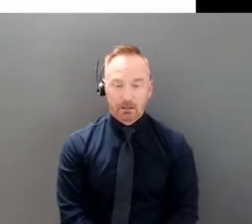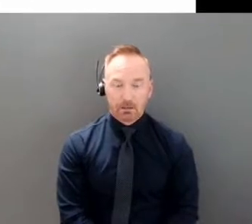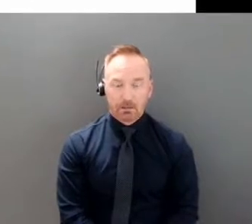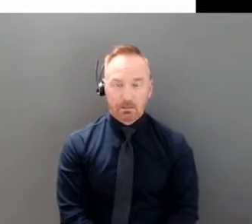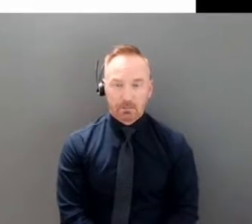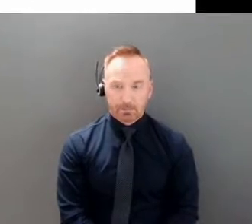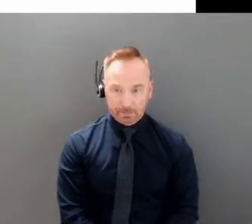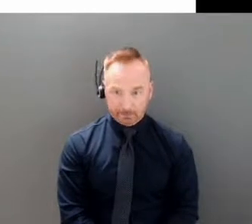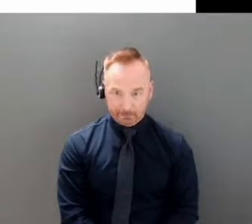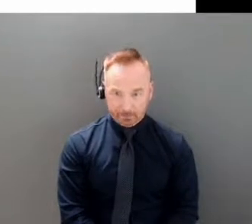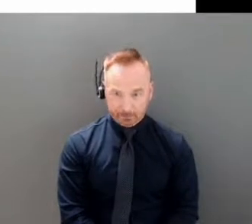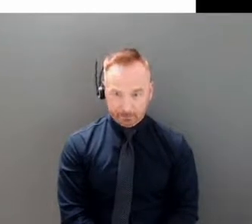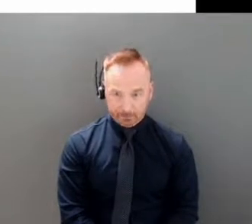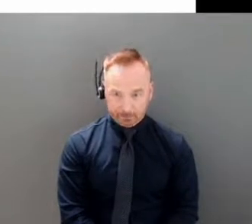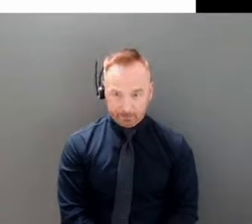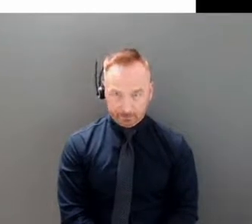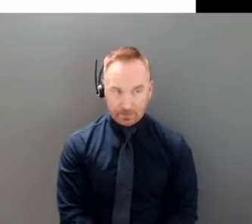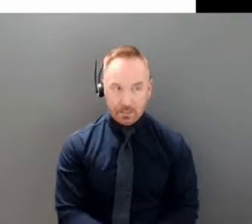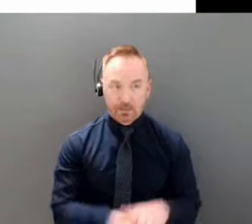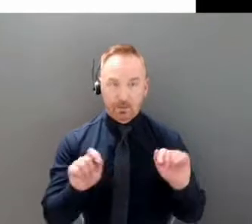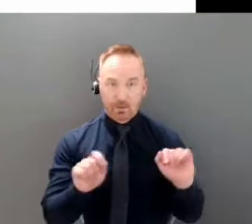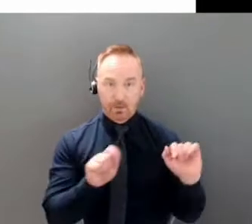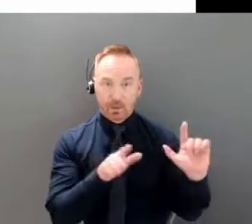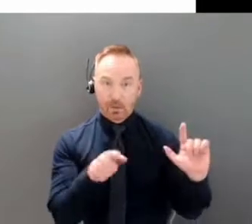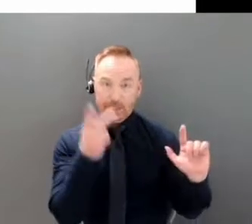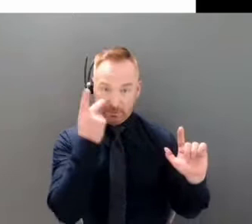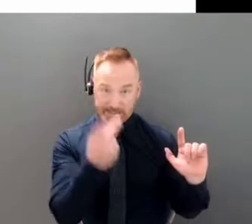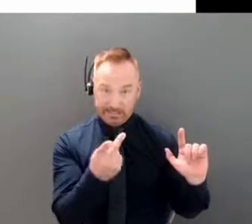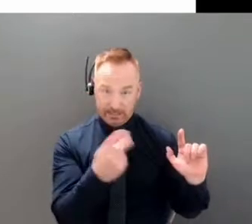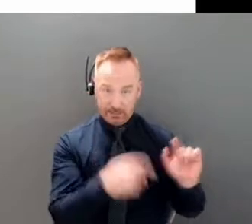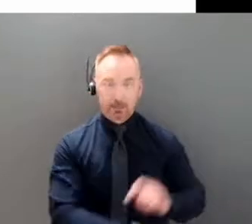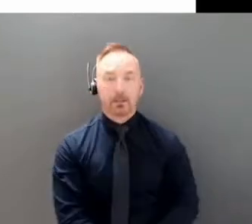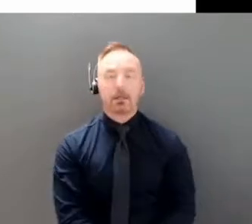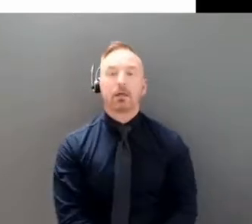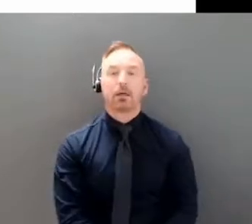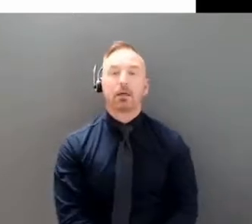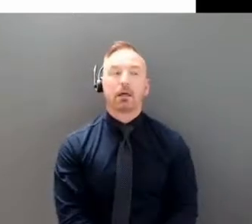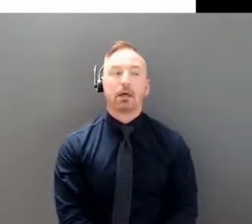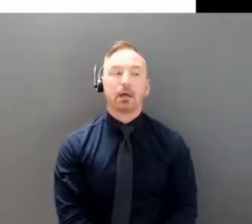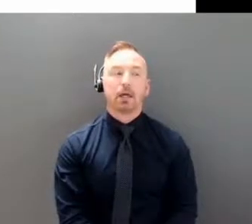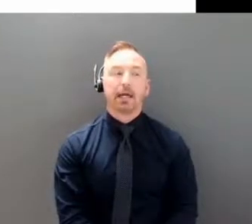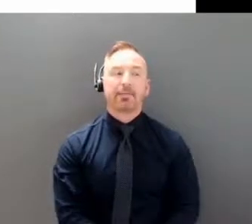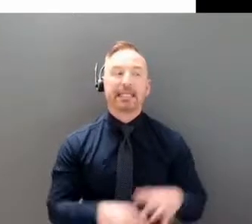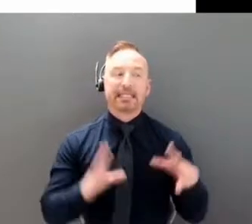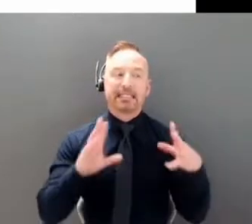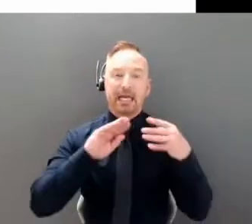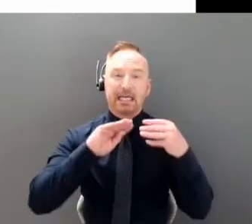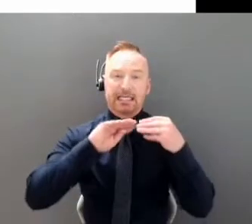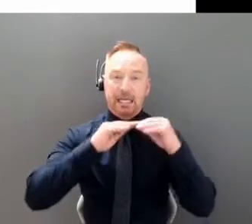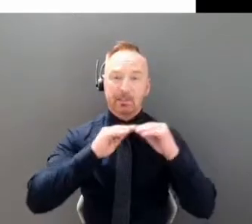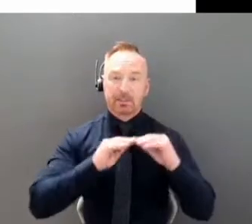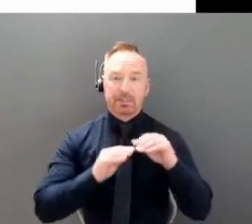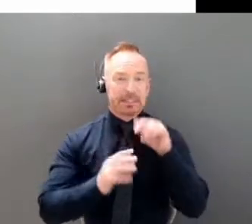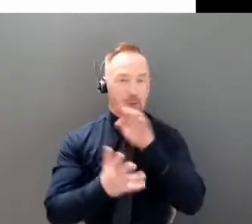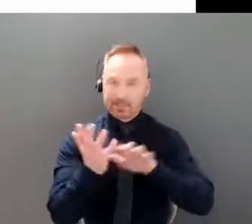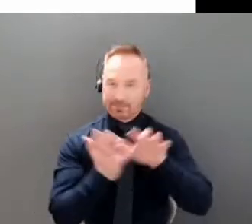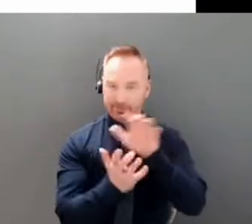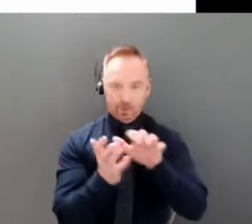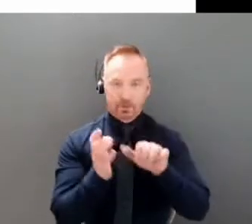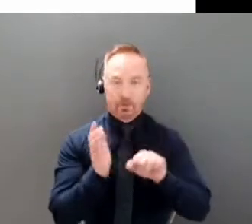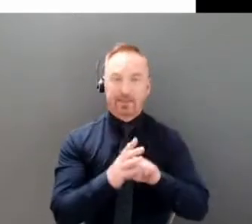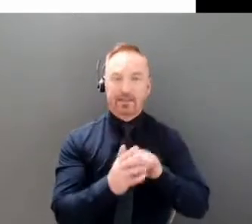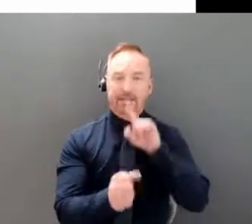what you, what you see here is numbers which are not to be confused with confirmed case numbers but